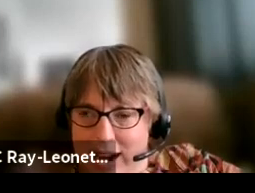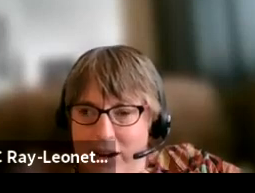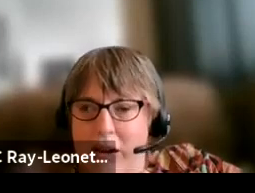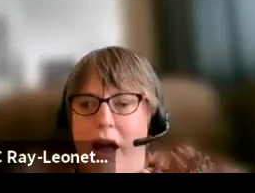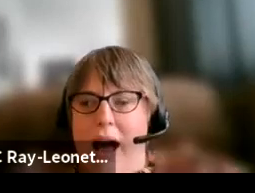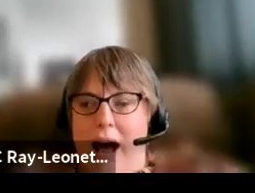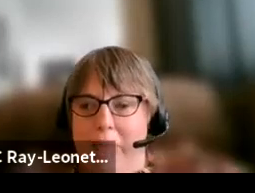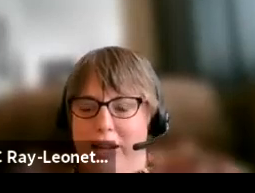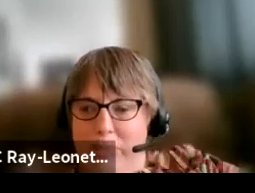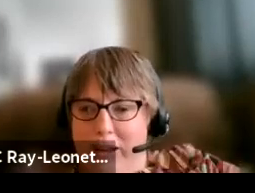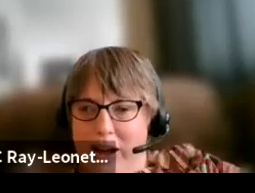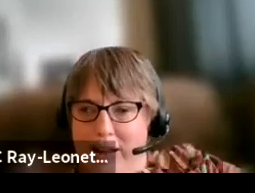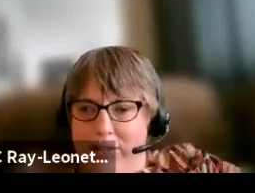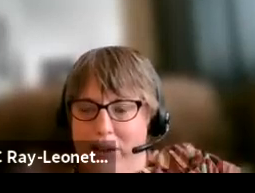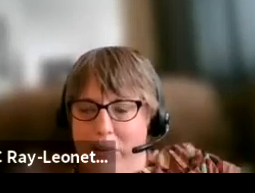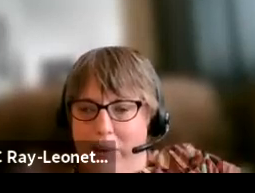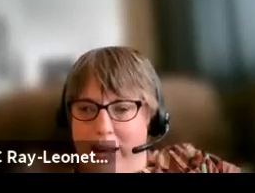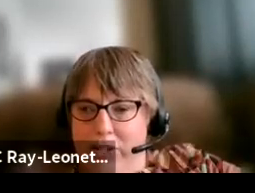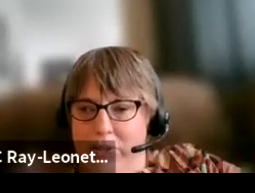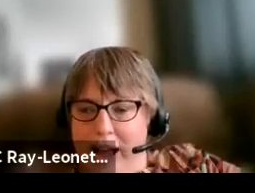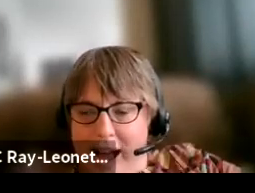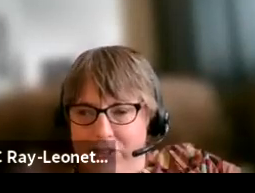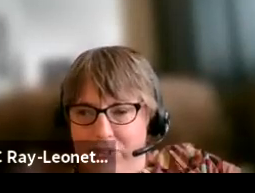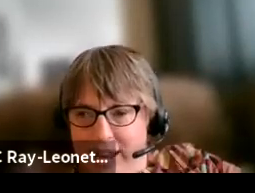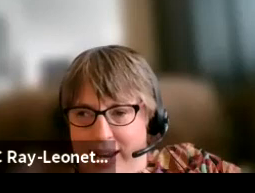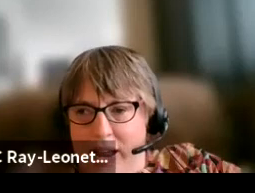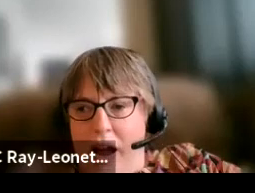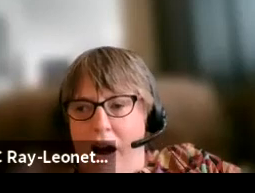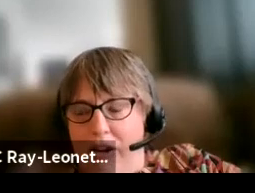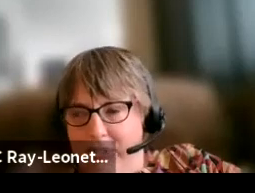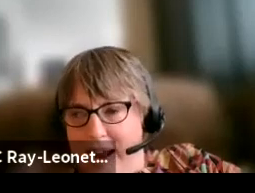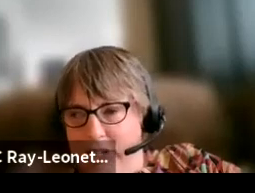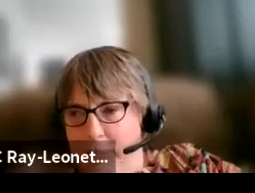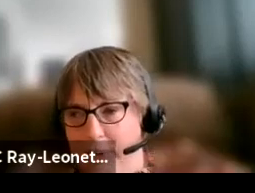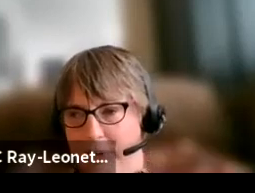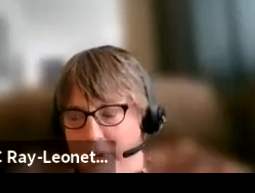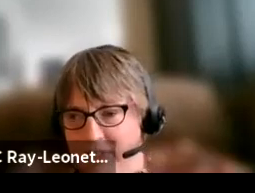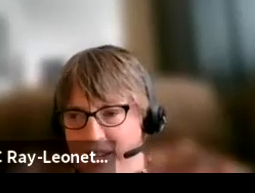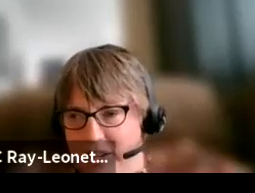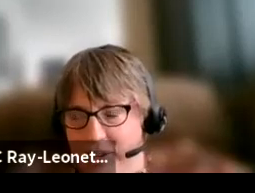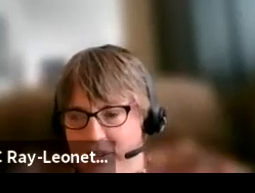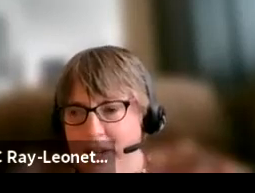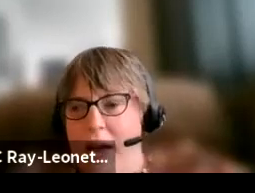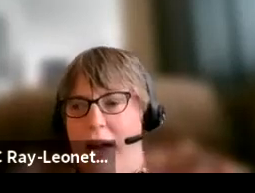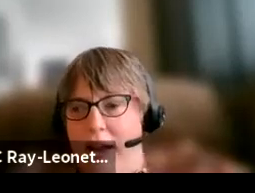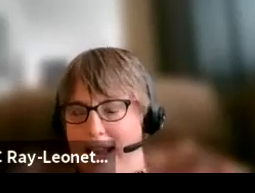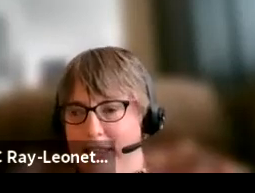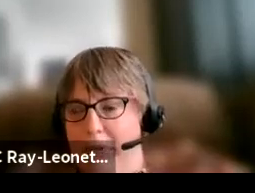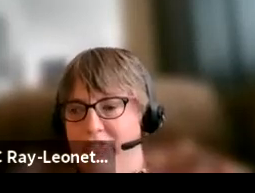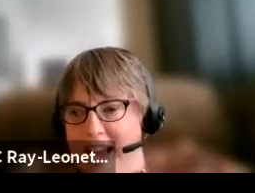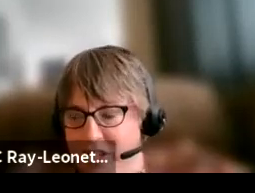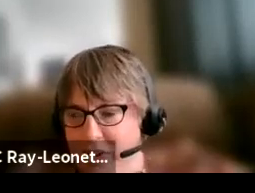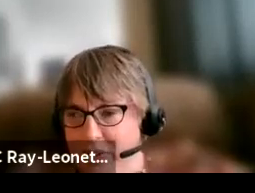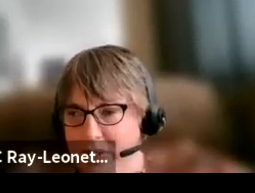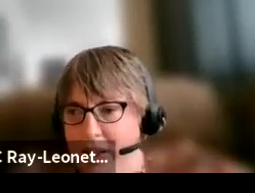it out there, but it's because we do not treat our direct support professionals like